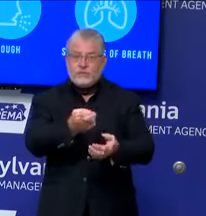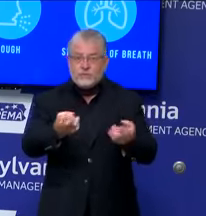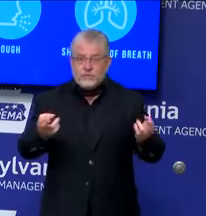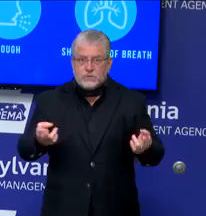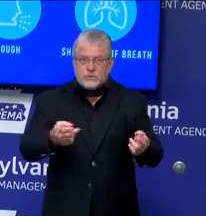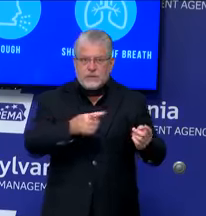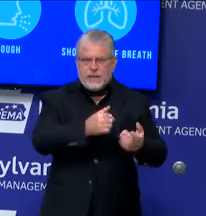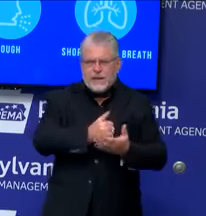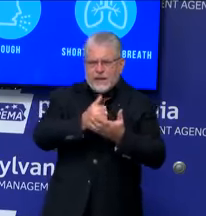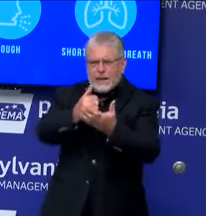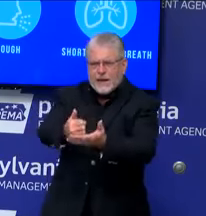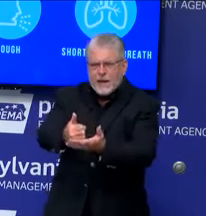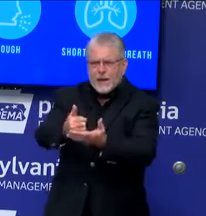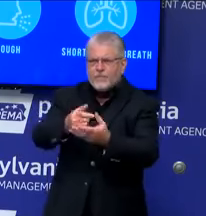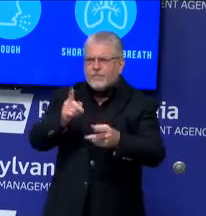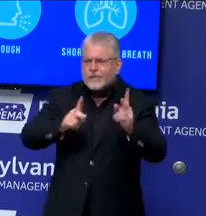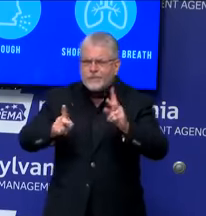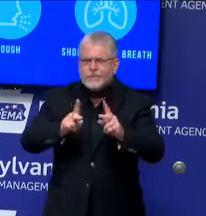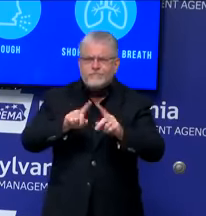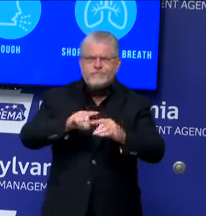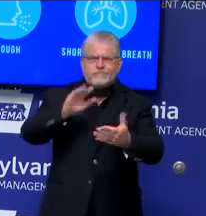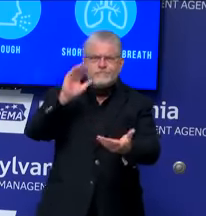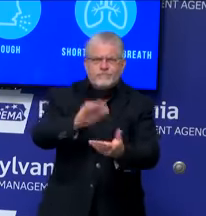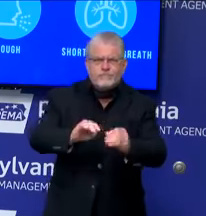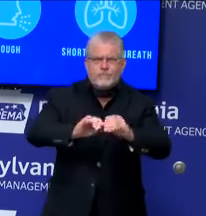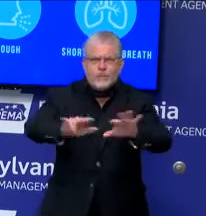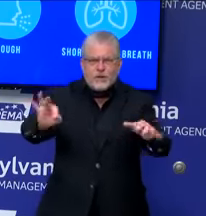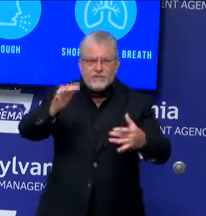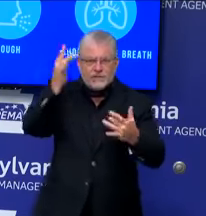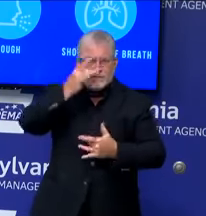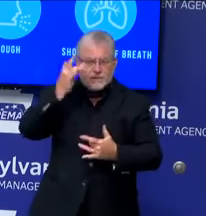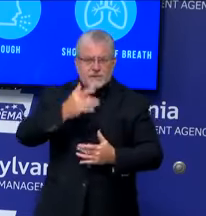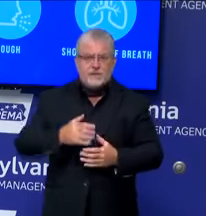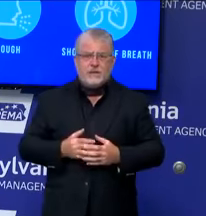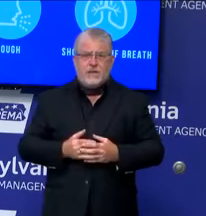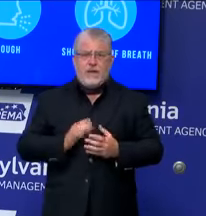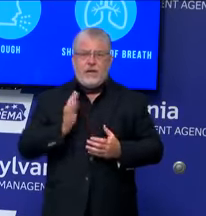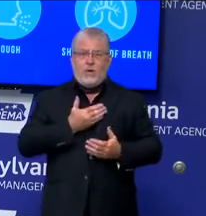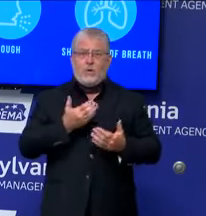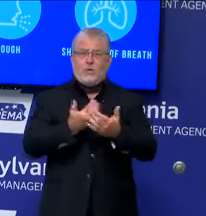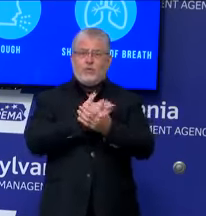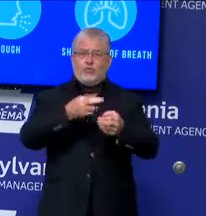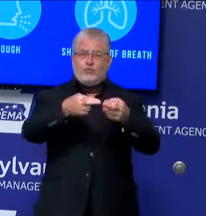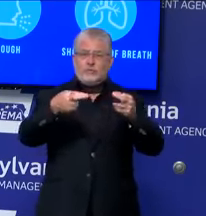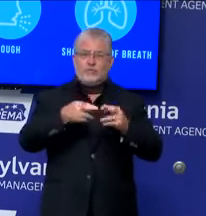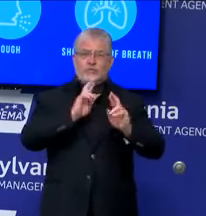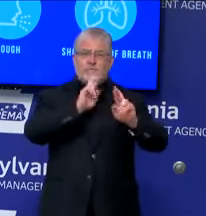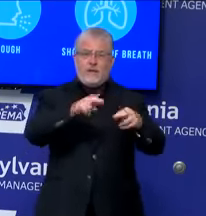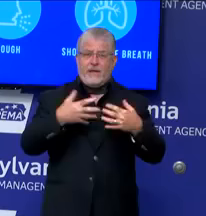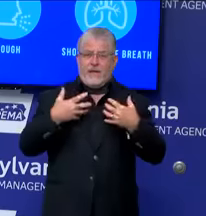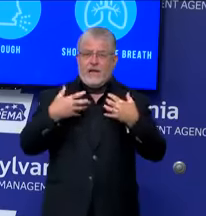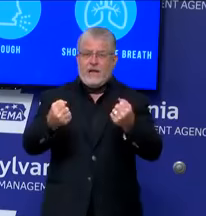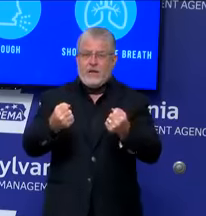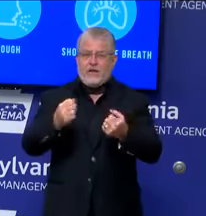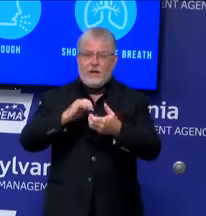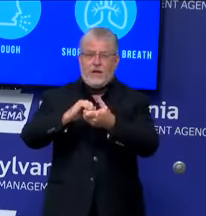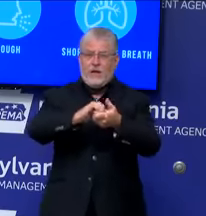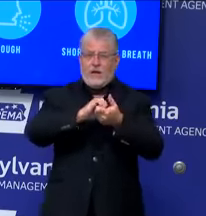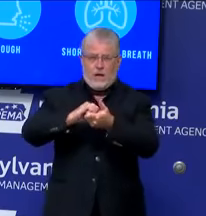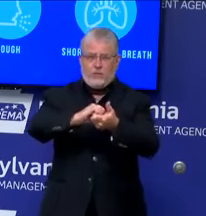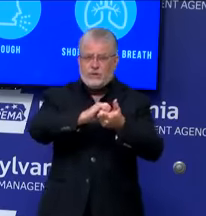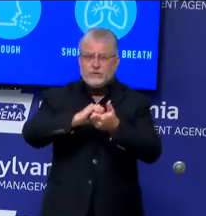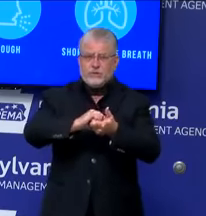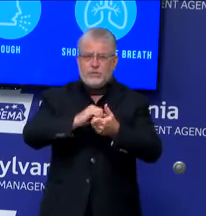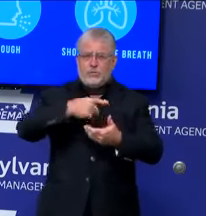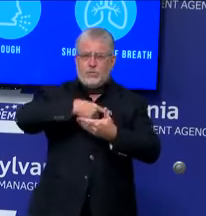Regional Response Health Collaboration Program, or RICPE program, just established by the legislature